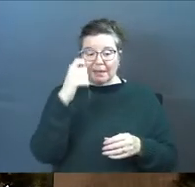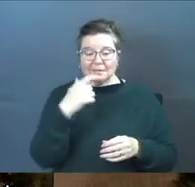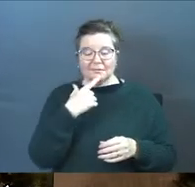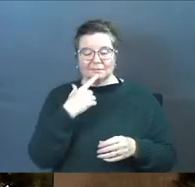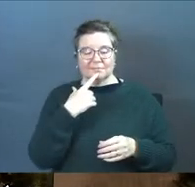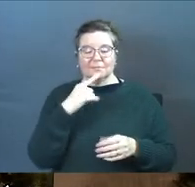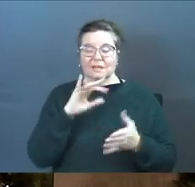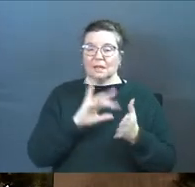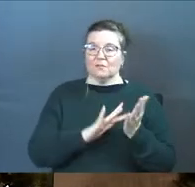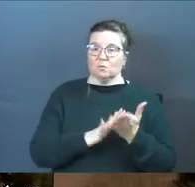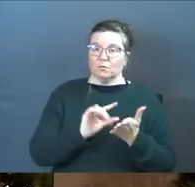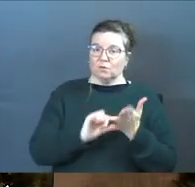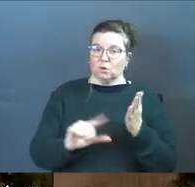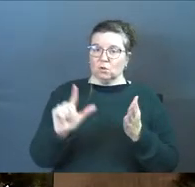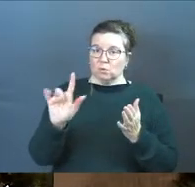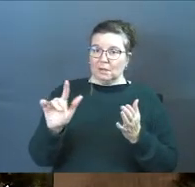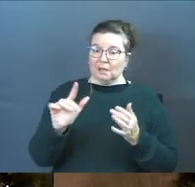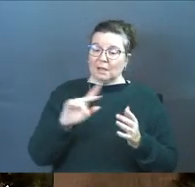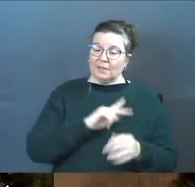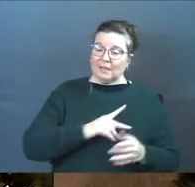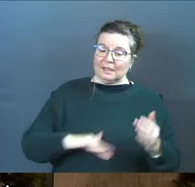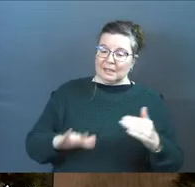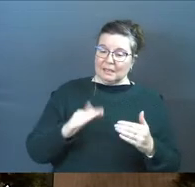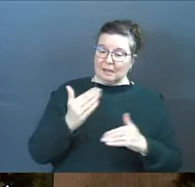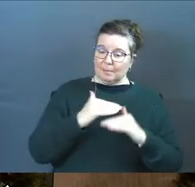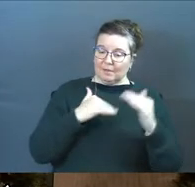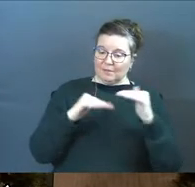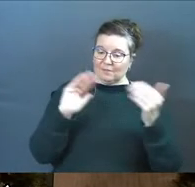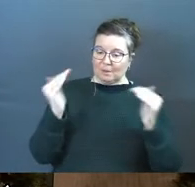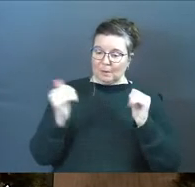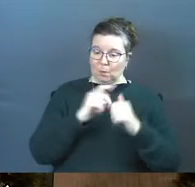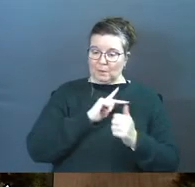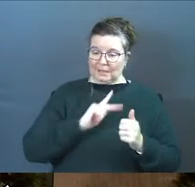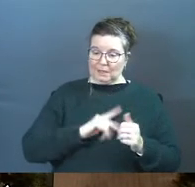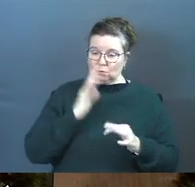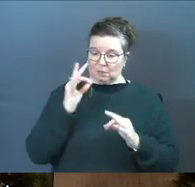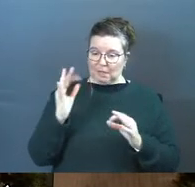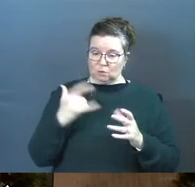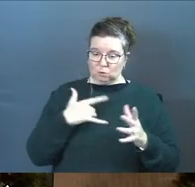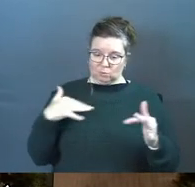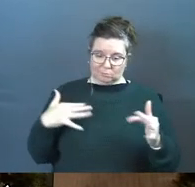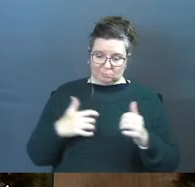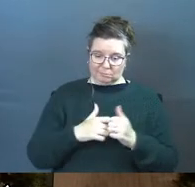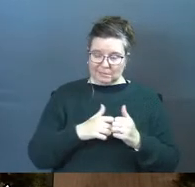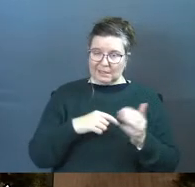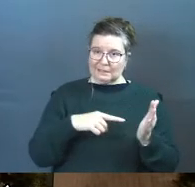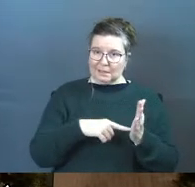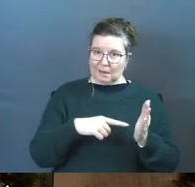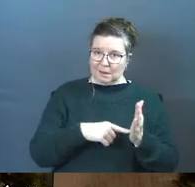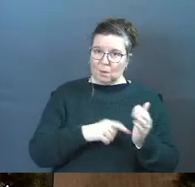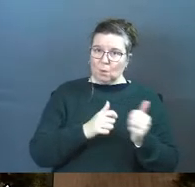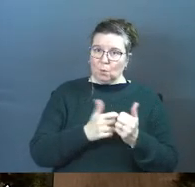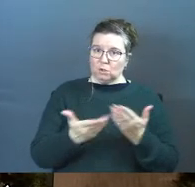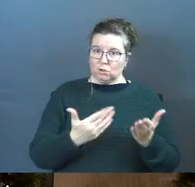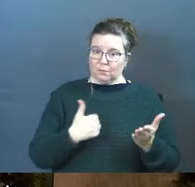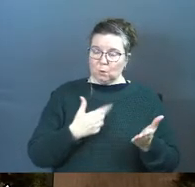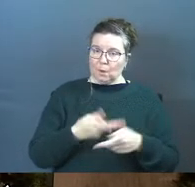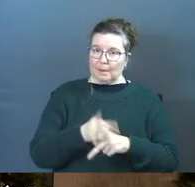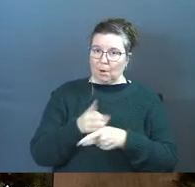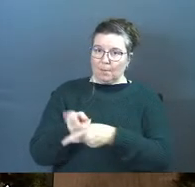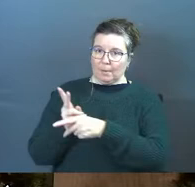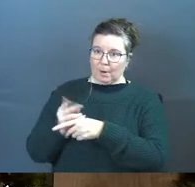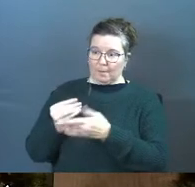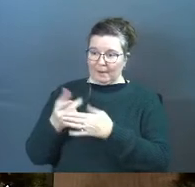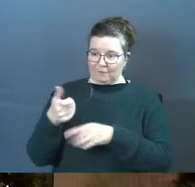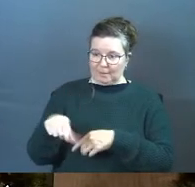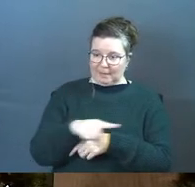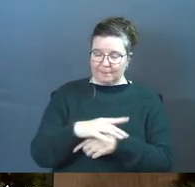verse 23, The kingdom of heaven can be compared to a king who decided to bring his accounts up to date with servants who had borrowed money